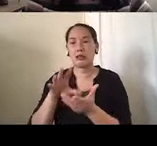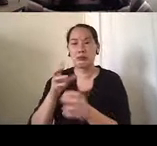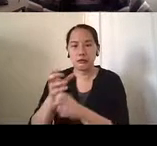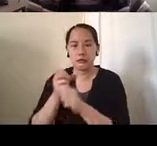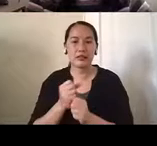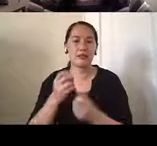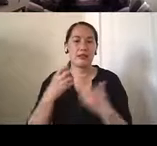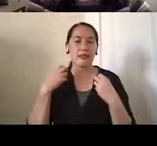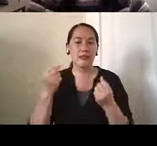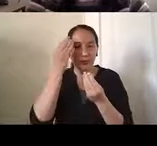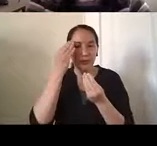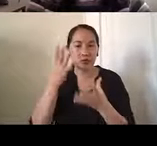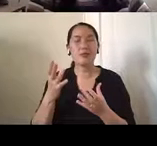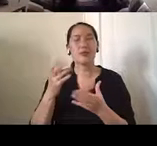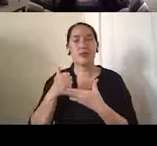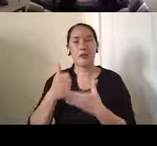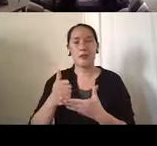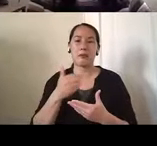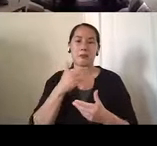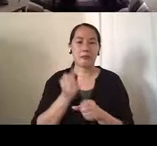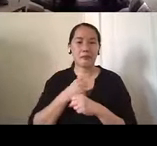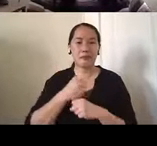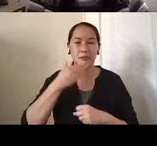order to make informed decisions about care.